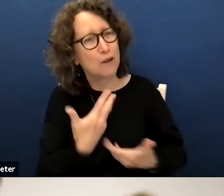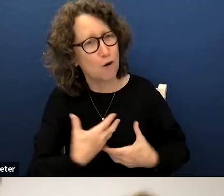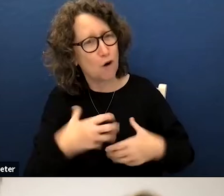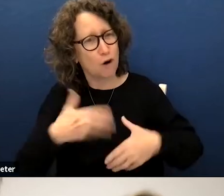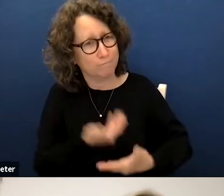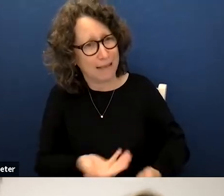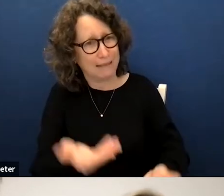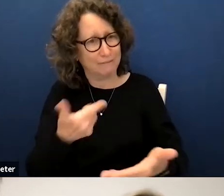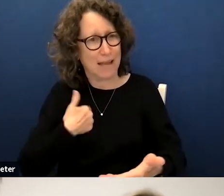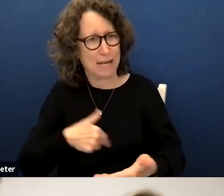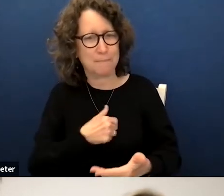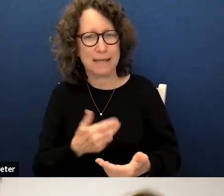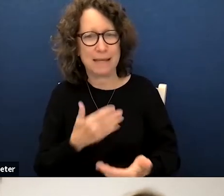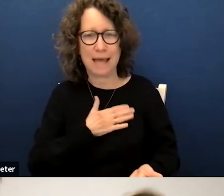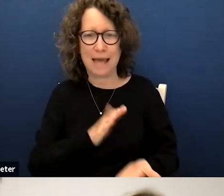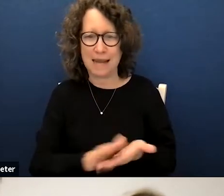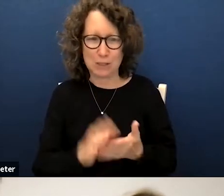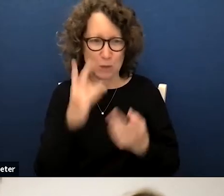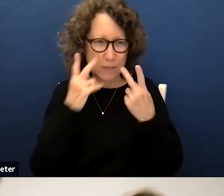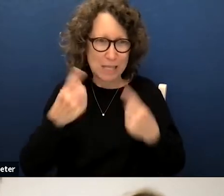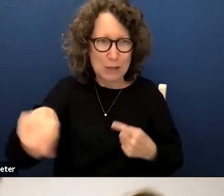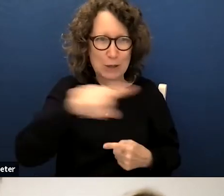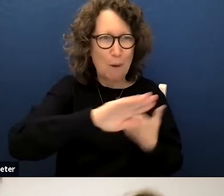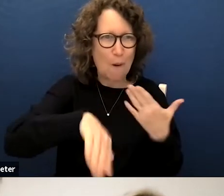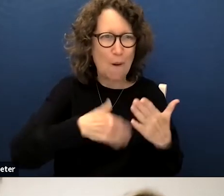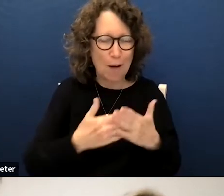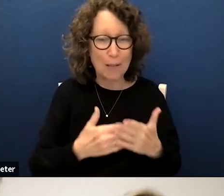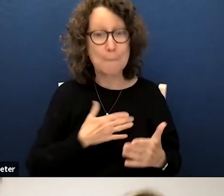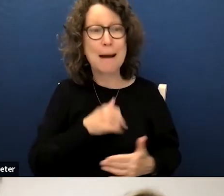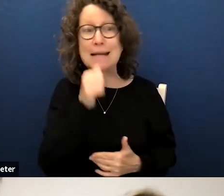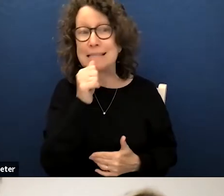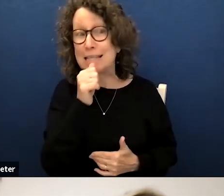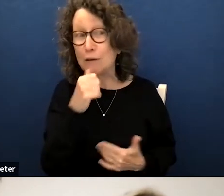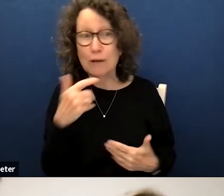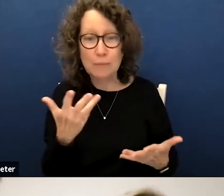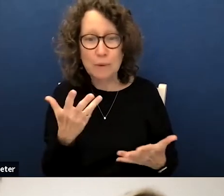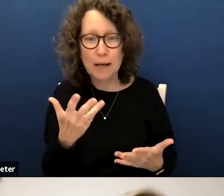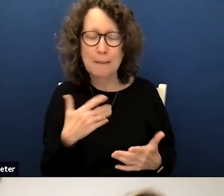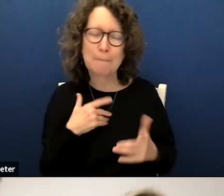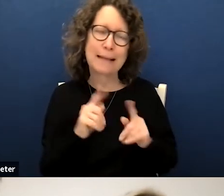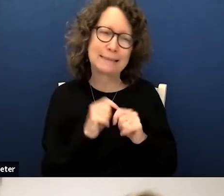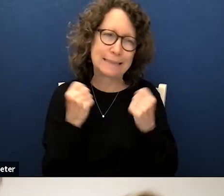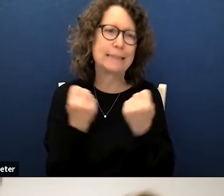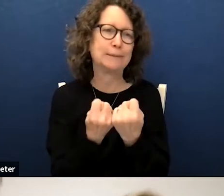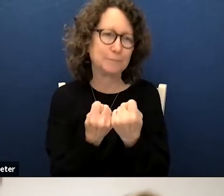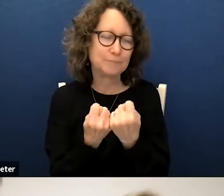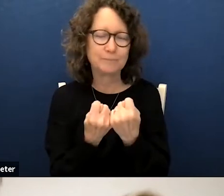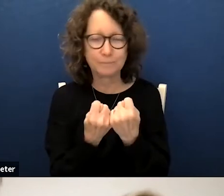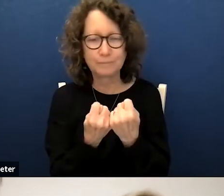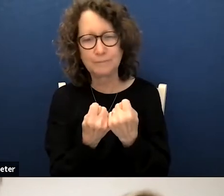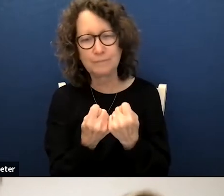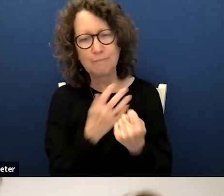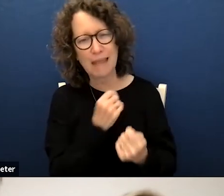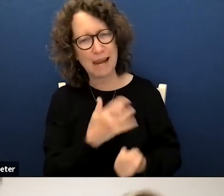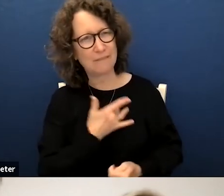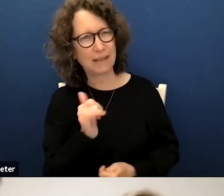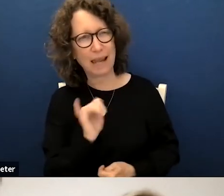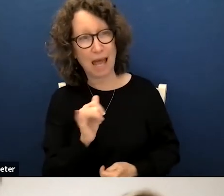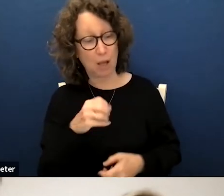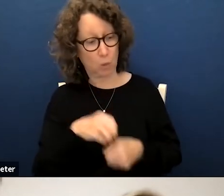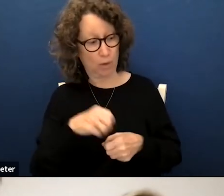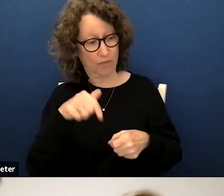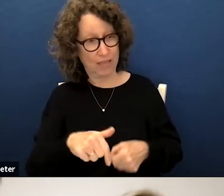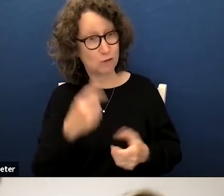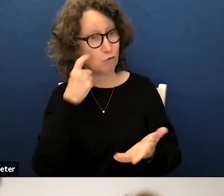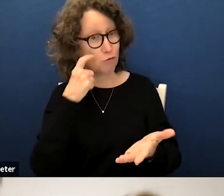it's good to see you all virtually um my secret to my success is my team and i kind of feel like with this